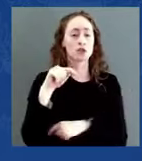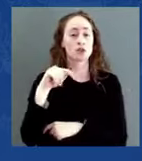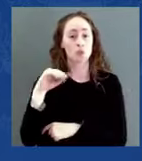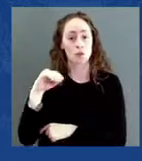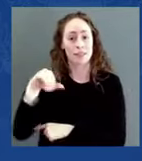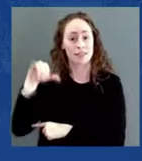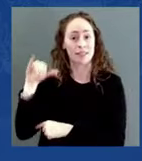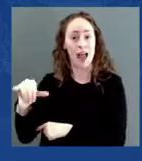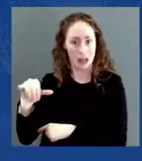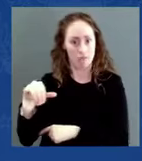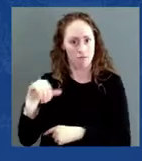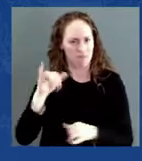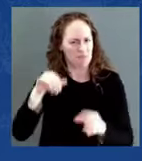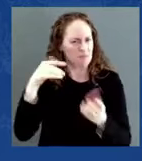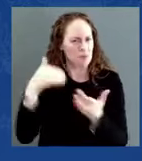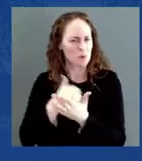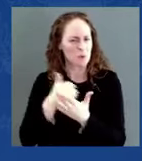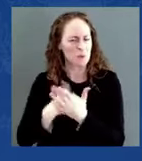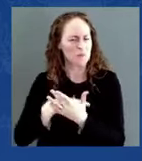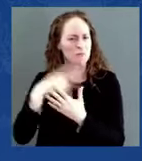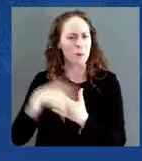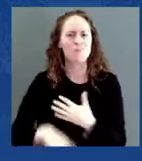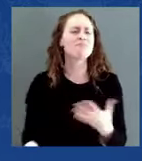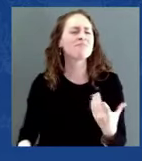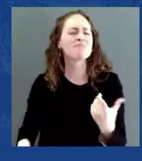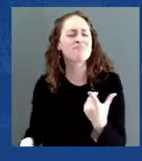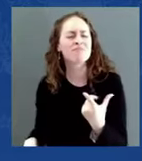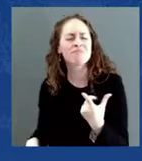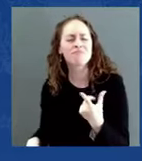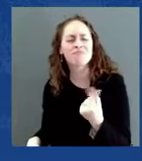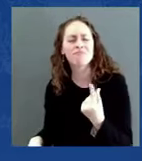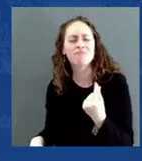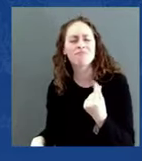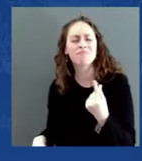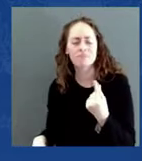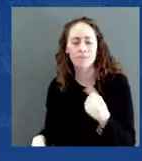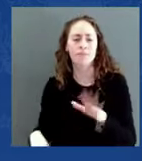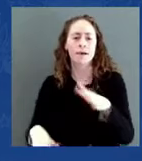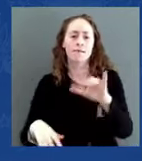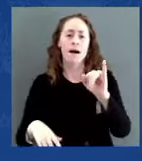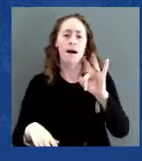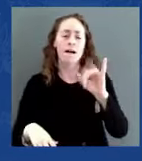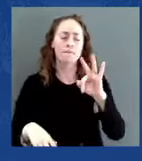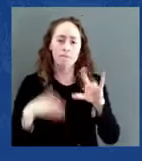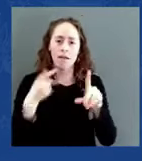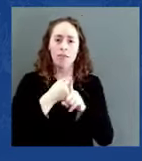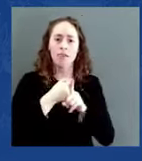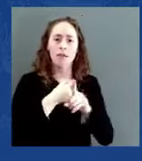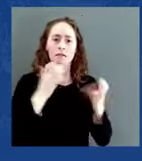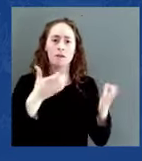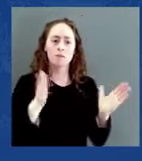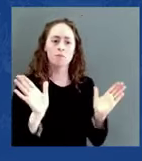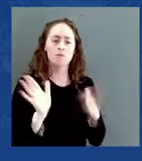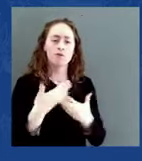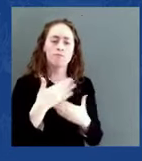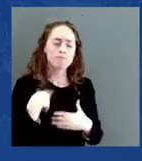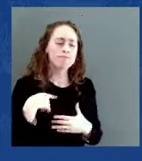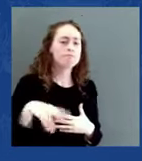a positive case in that classroom popped up that wasn't them. Up to now, you get home when you quarantine.